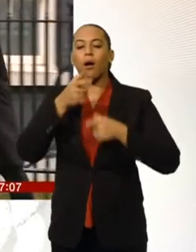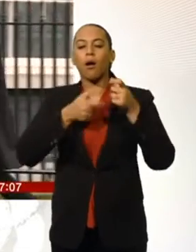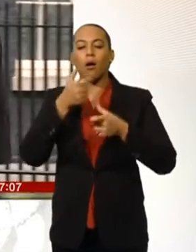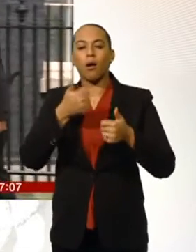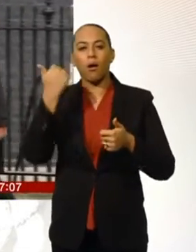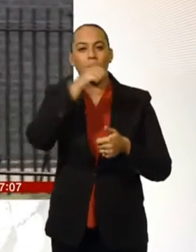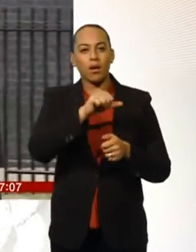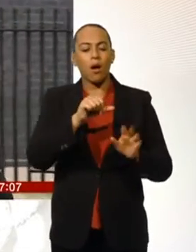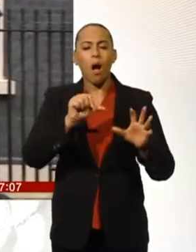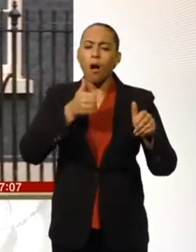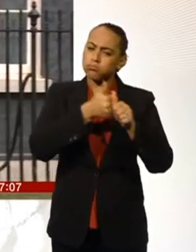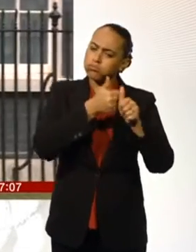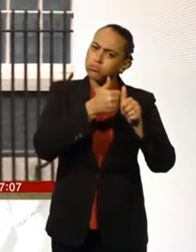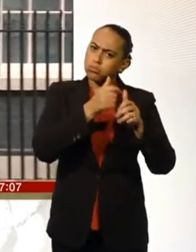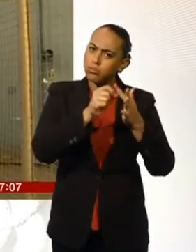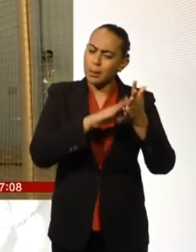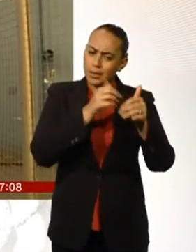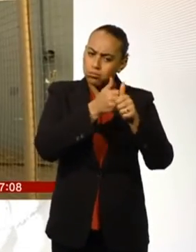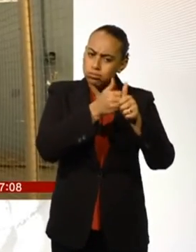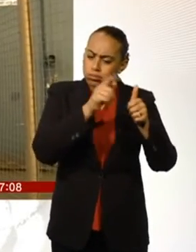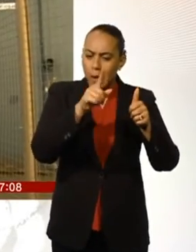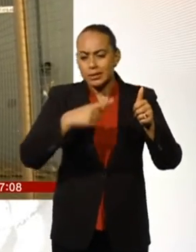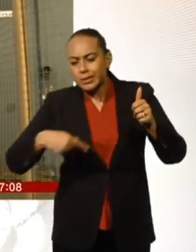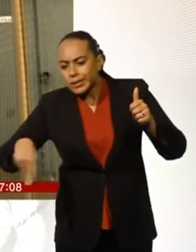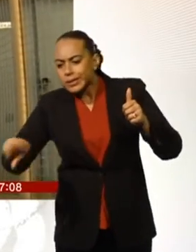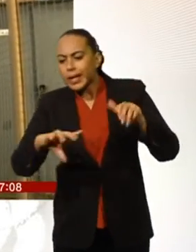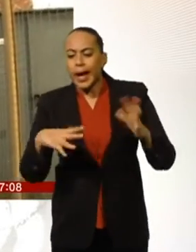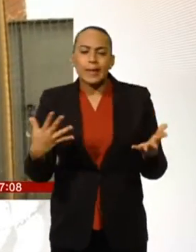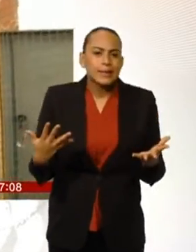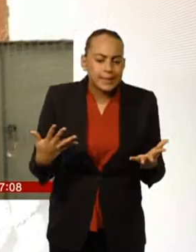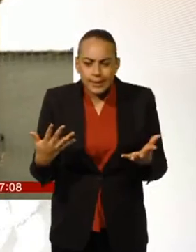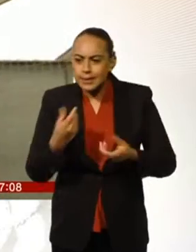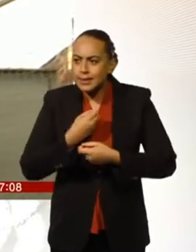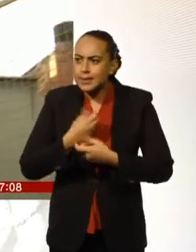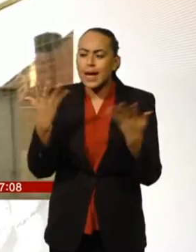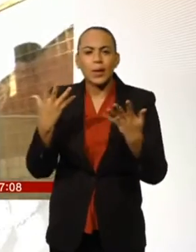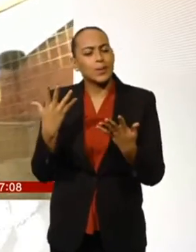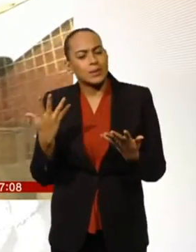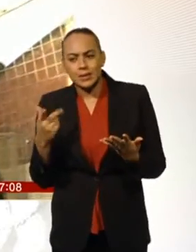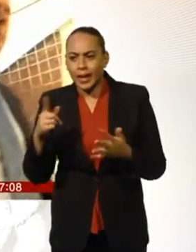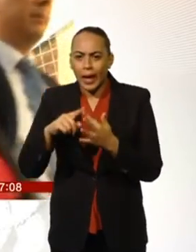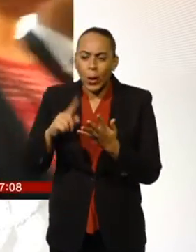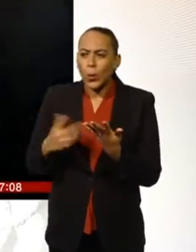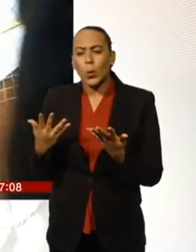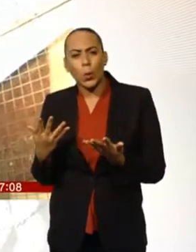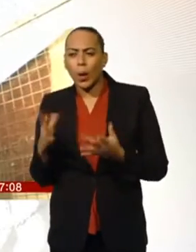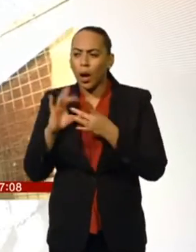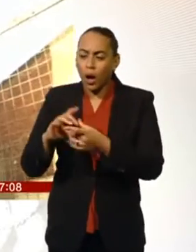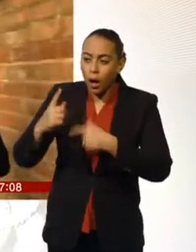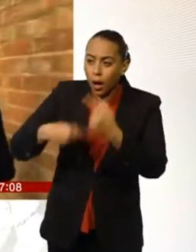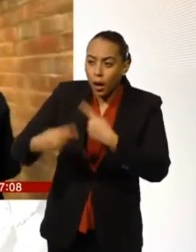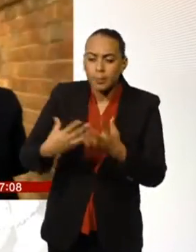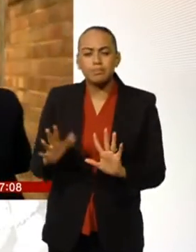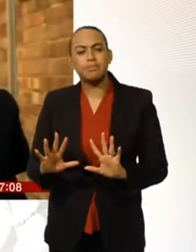is how many of his other Cabinet colleagues feel the need to come out before that deal is done and start to have this debate a little bit earlier